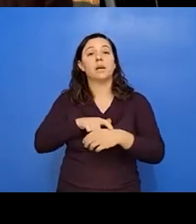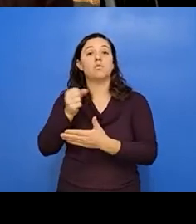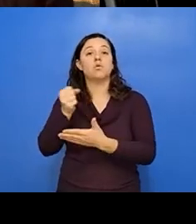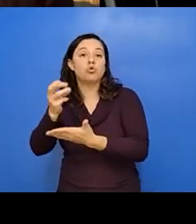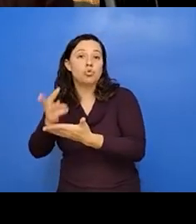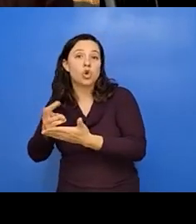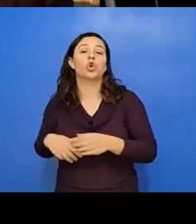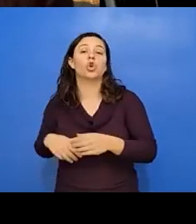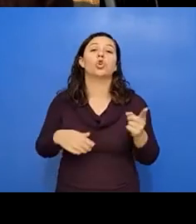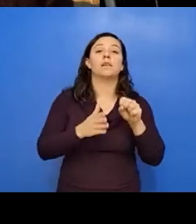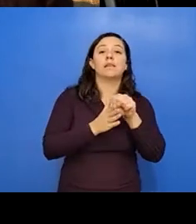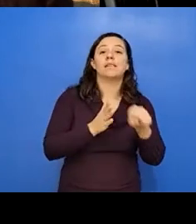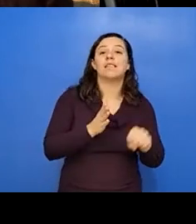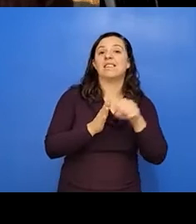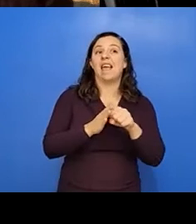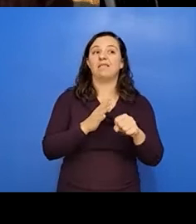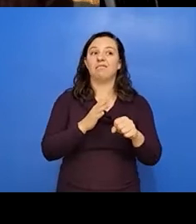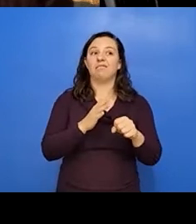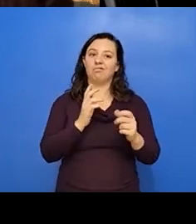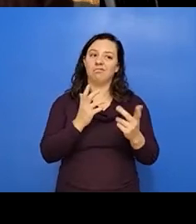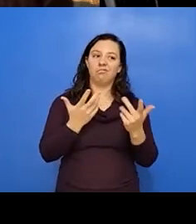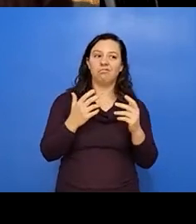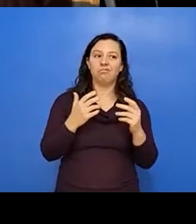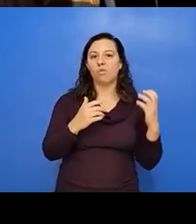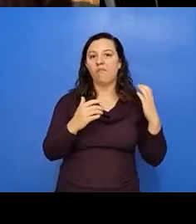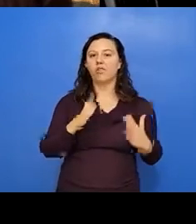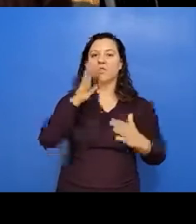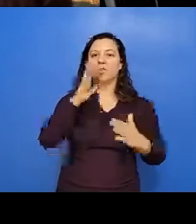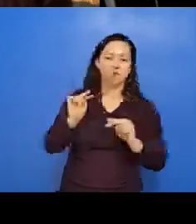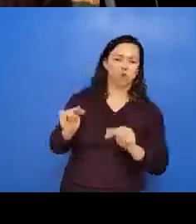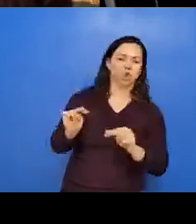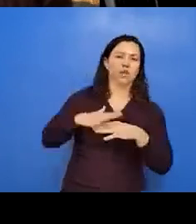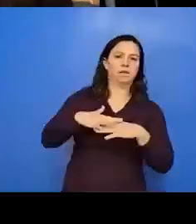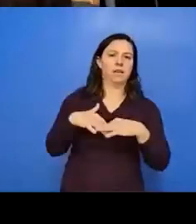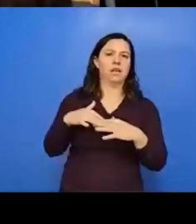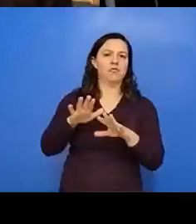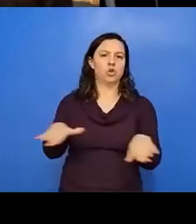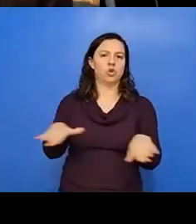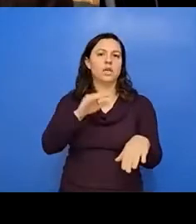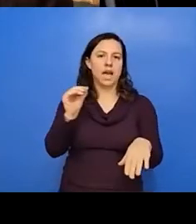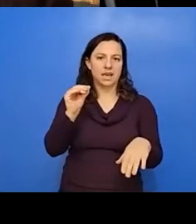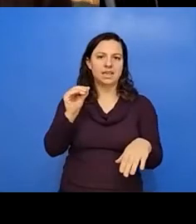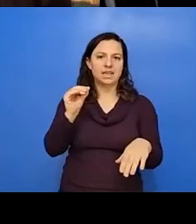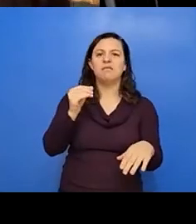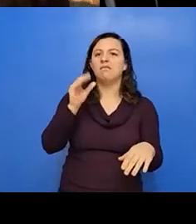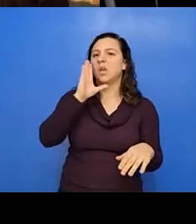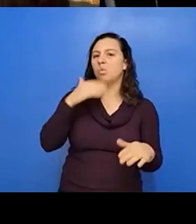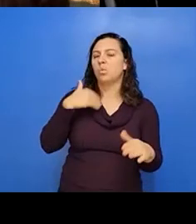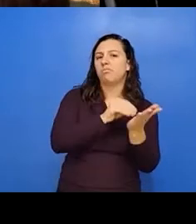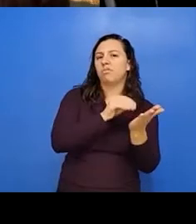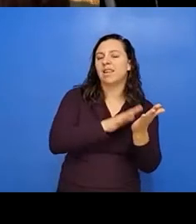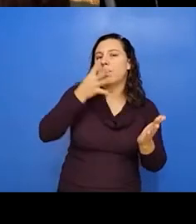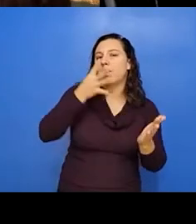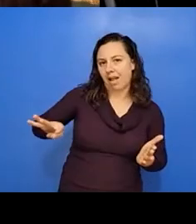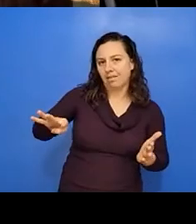practitioners would look at native children and see and, and cite neglect as a reason for